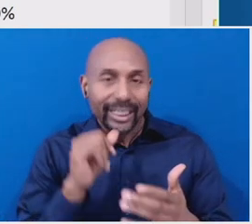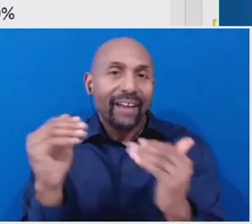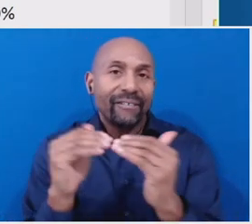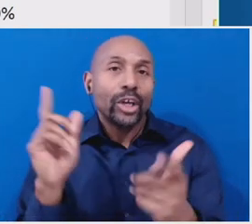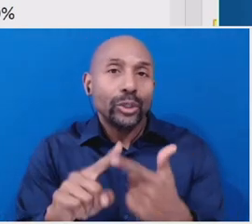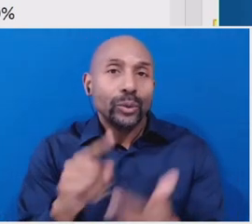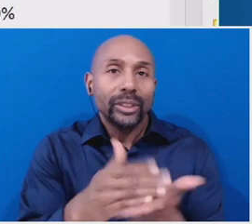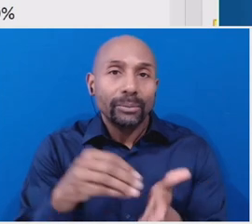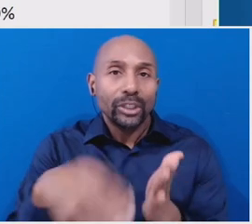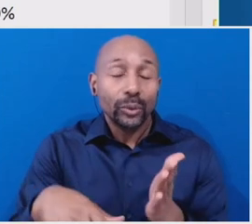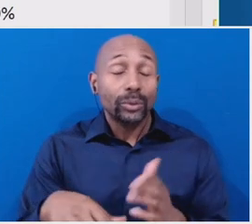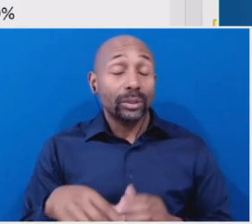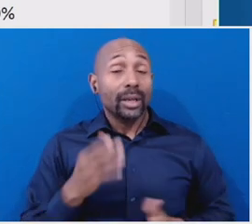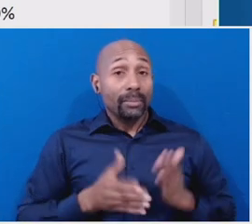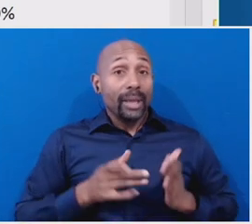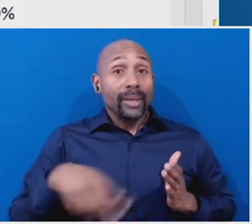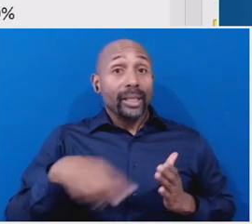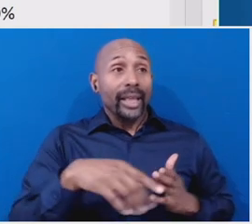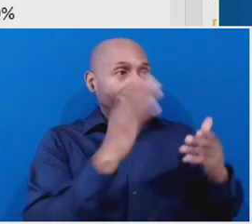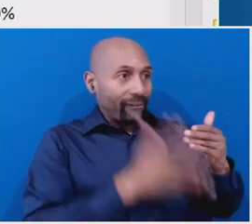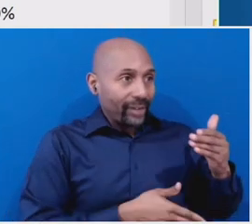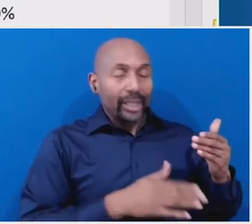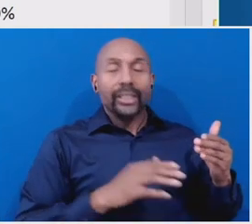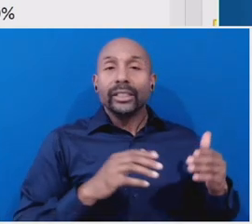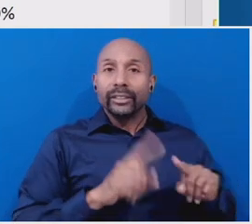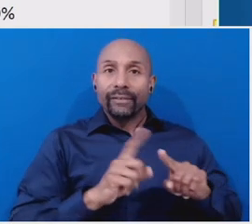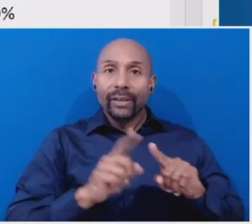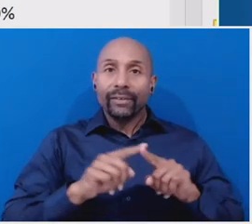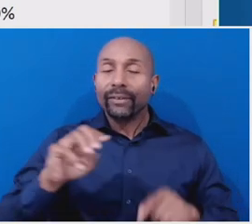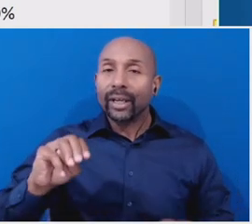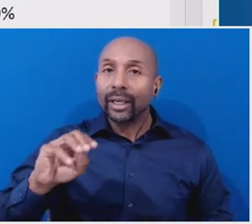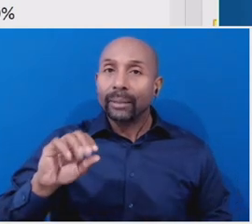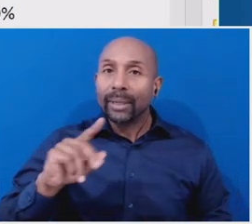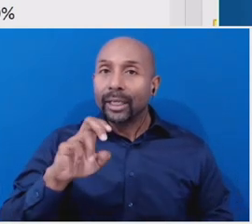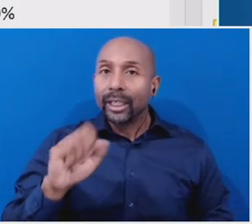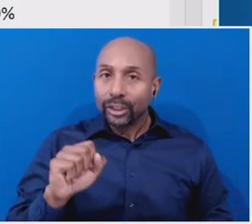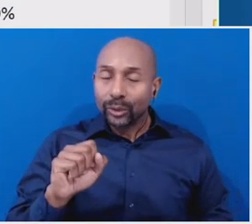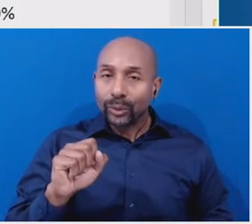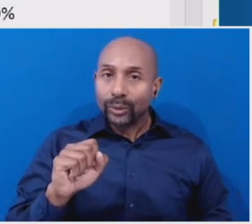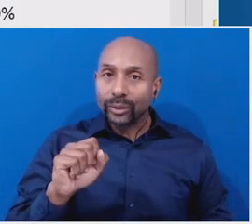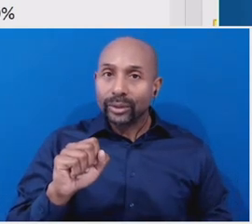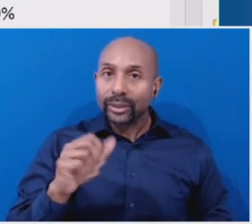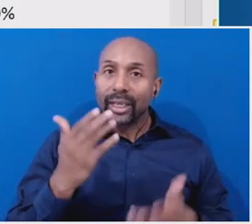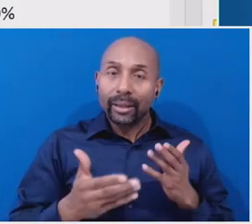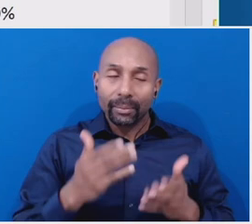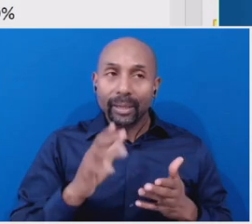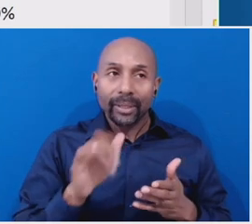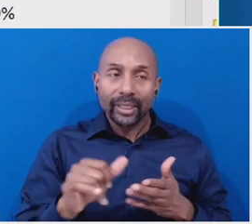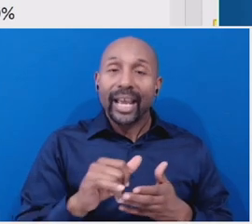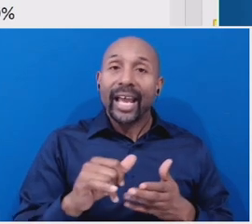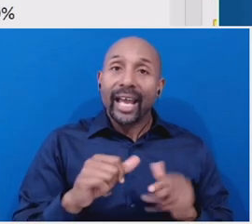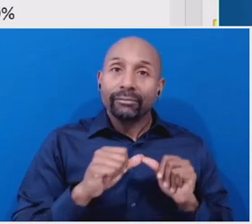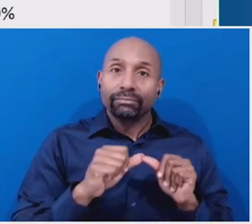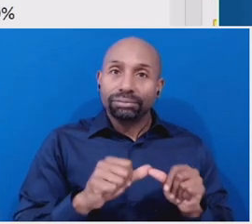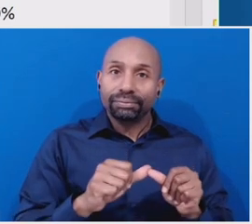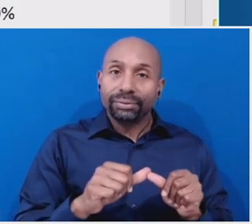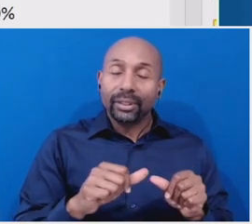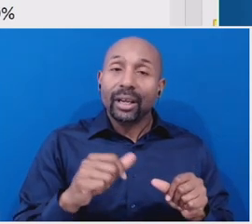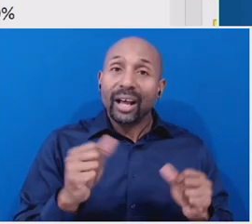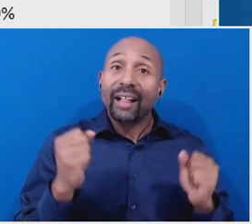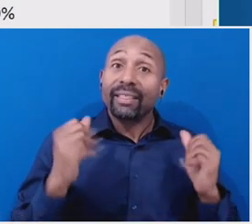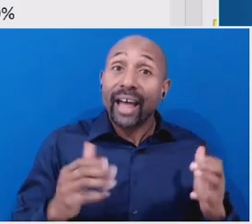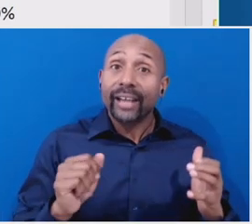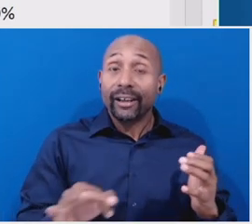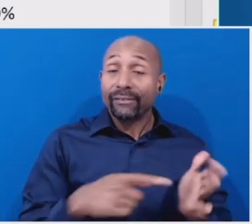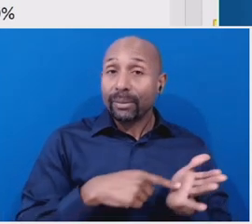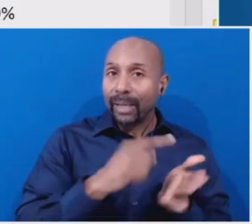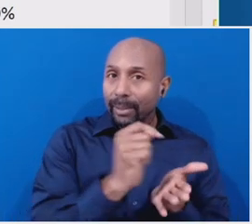uh, modules, um, that, uh, that comprise a significant portion of the payment period, uh, and based on a